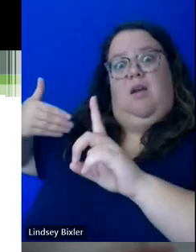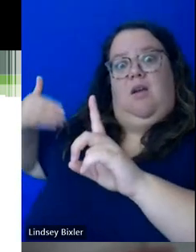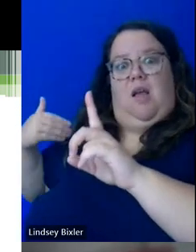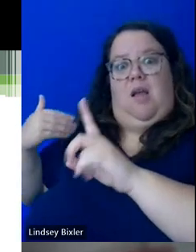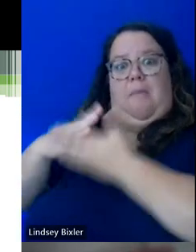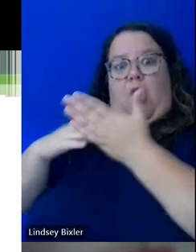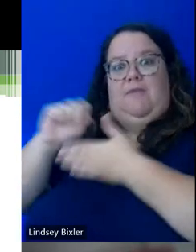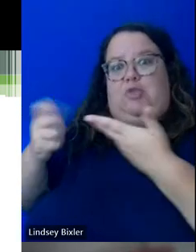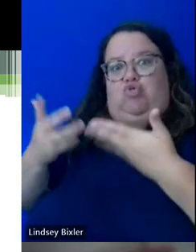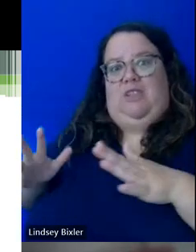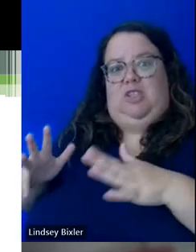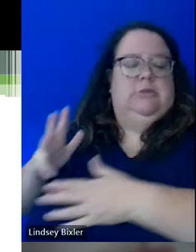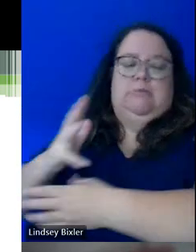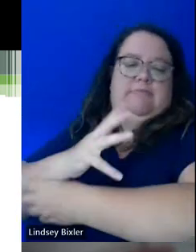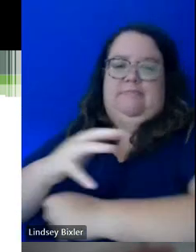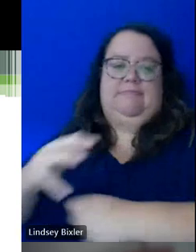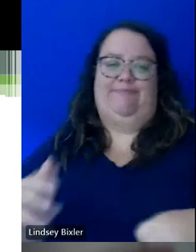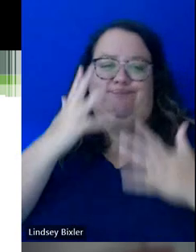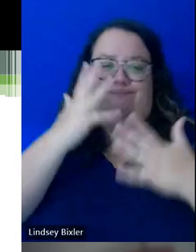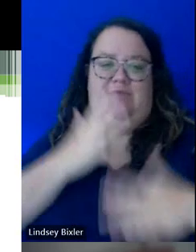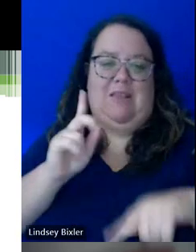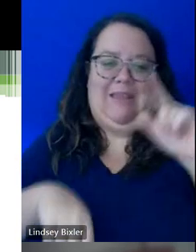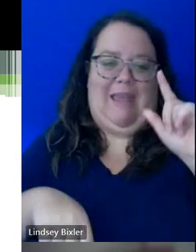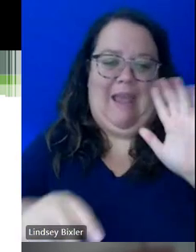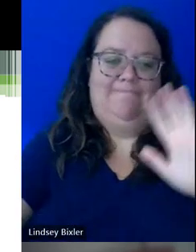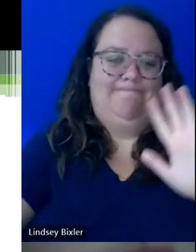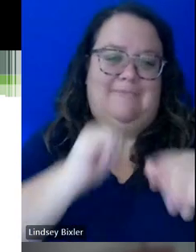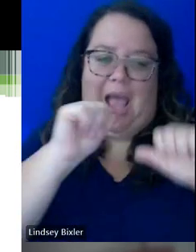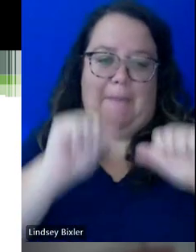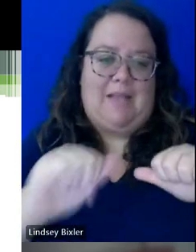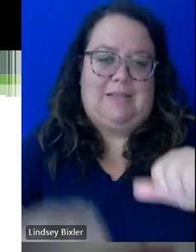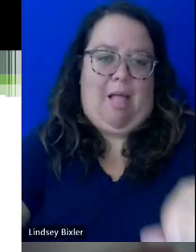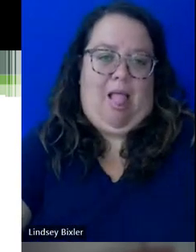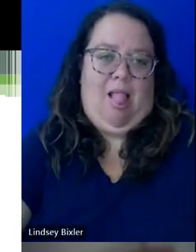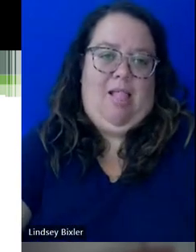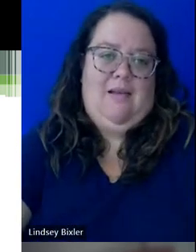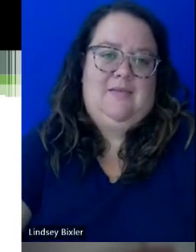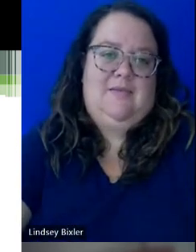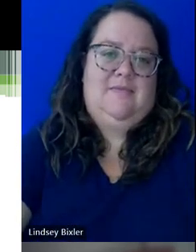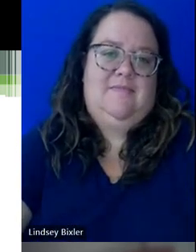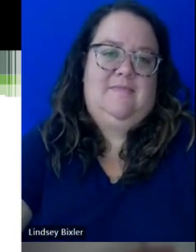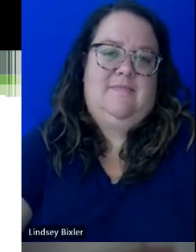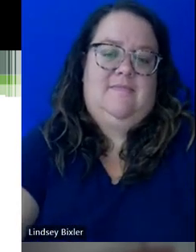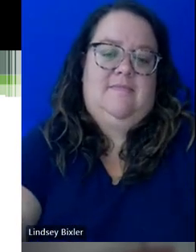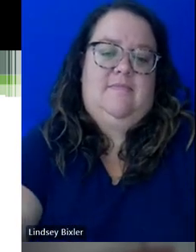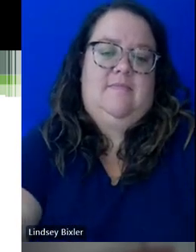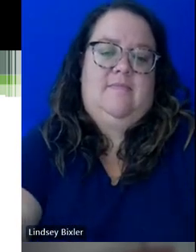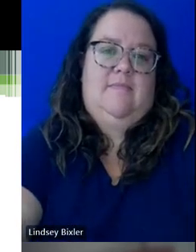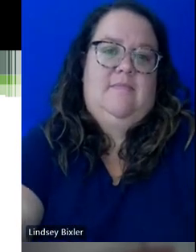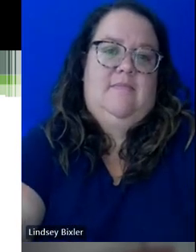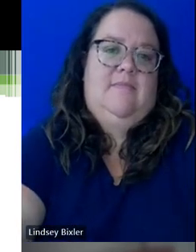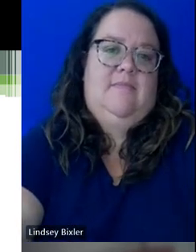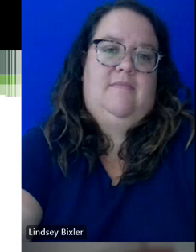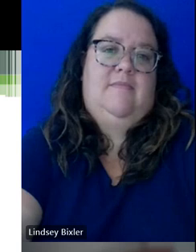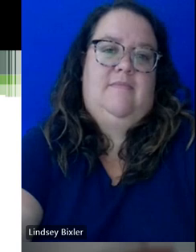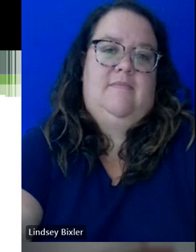semester that have already happened. And unfortunately, it's not possible, especially if it has to do with some of the accommodations that